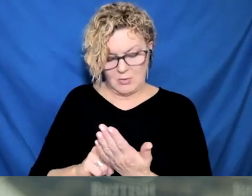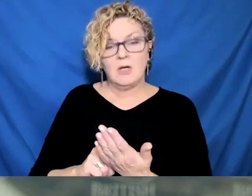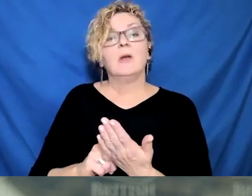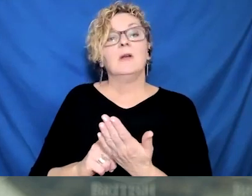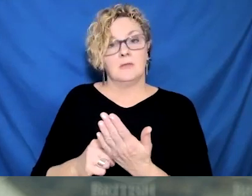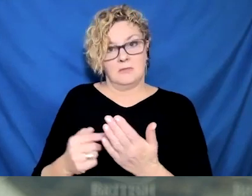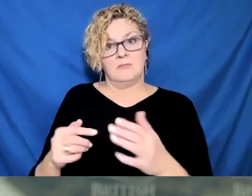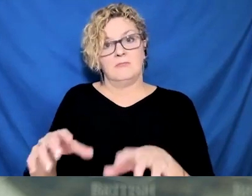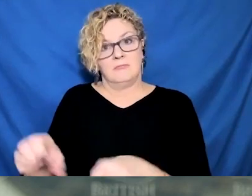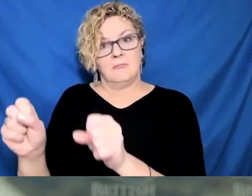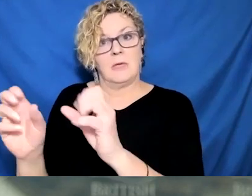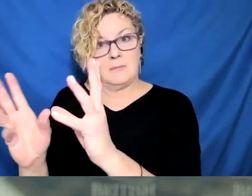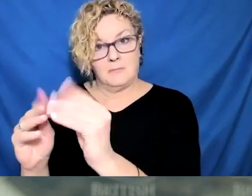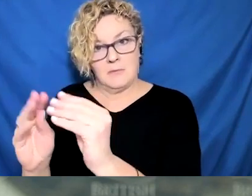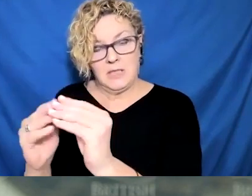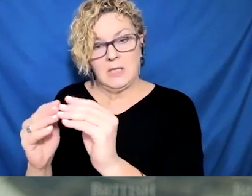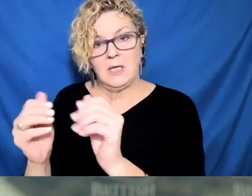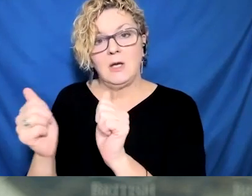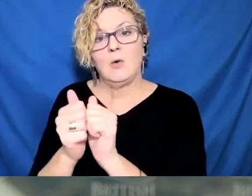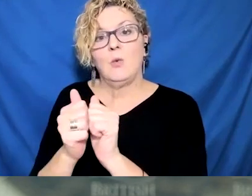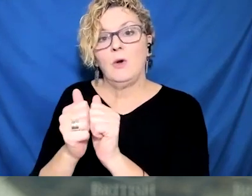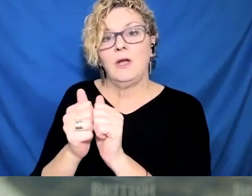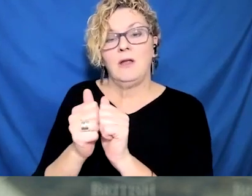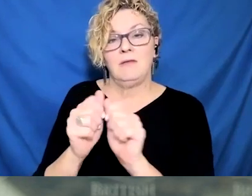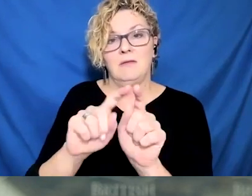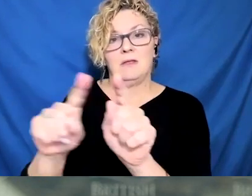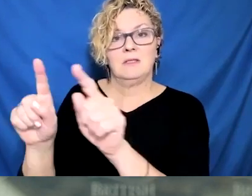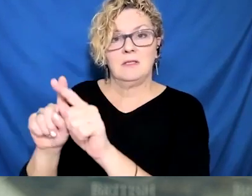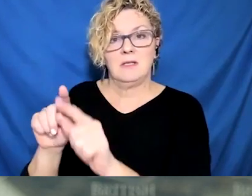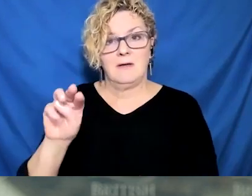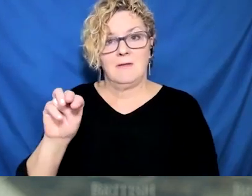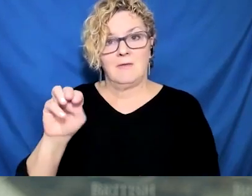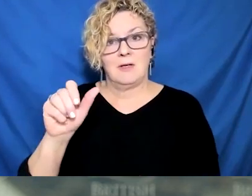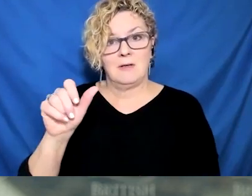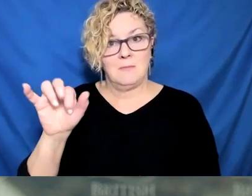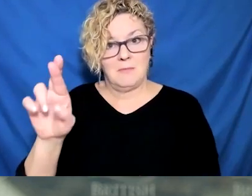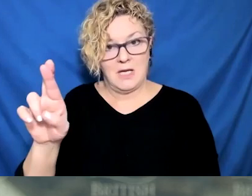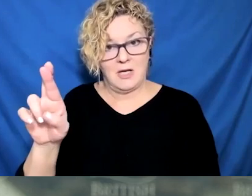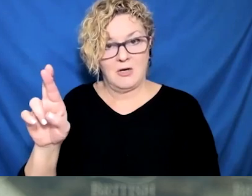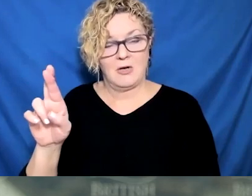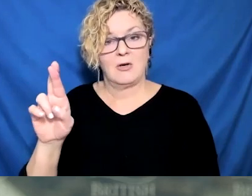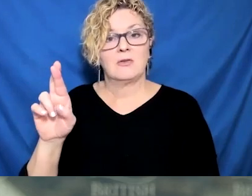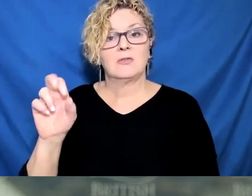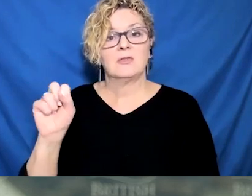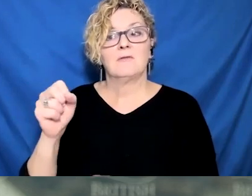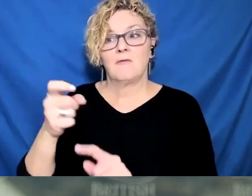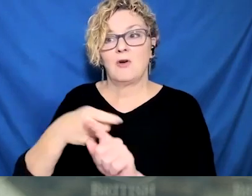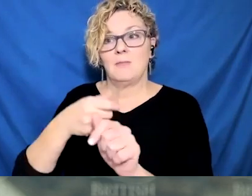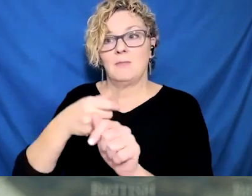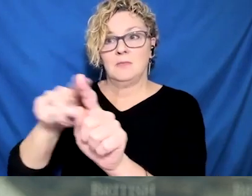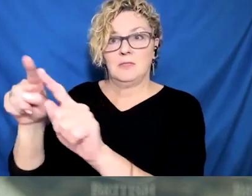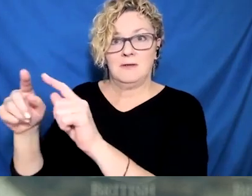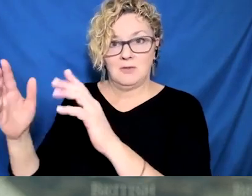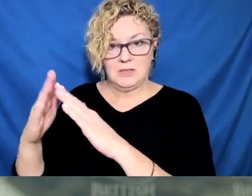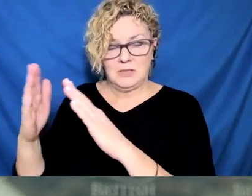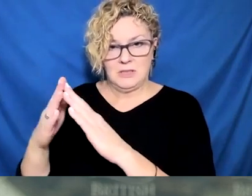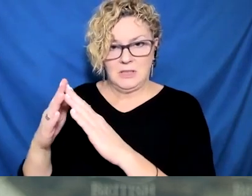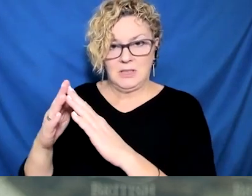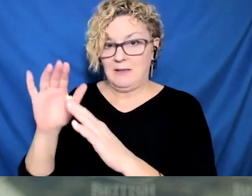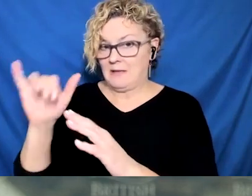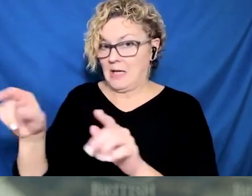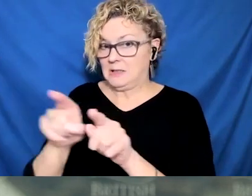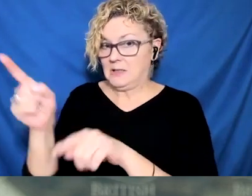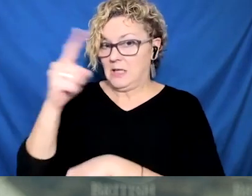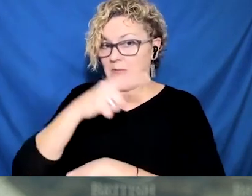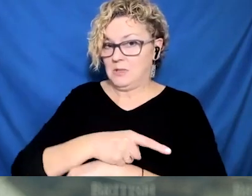It's interior health acting proactively, and they have done, to protect the healthcare system there. It's a very significant challenge in interior